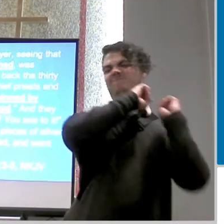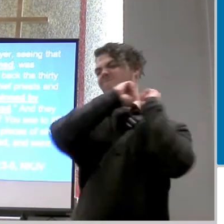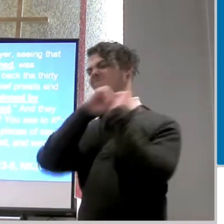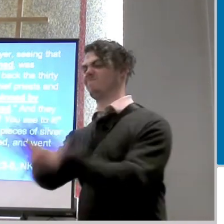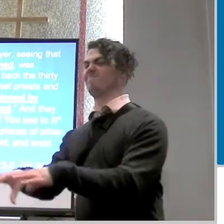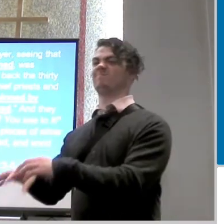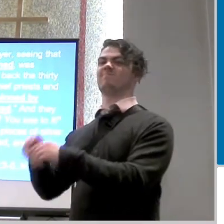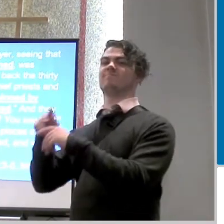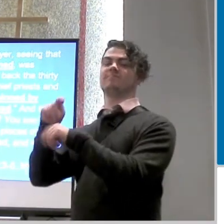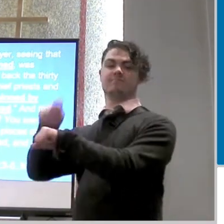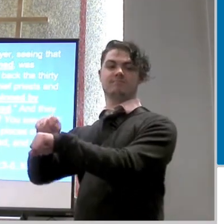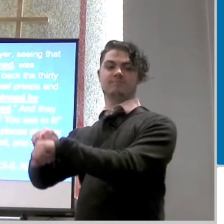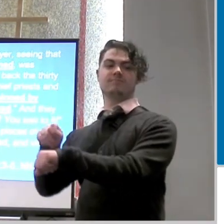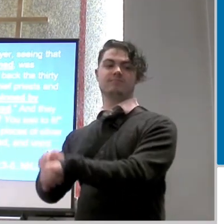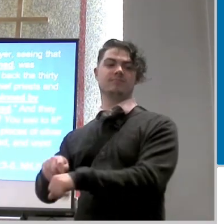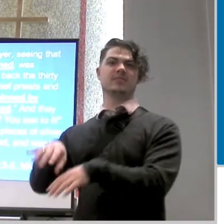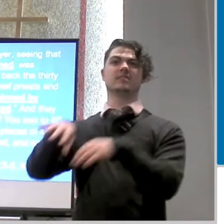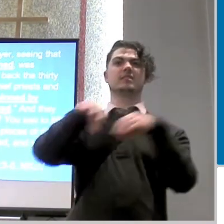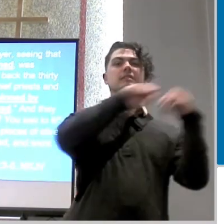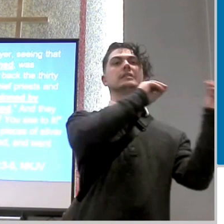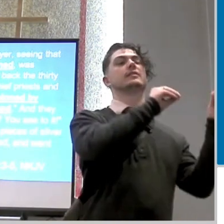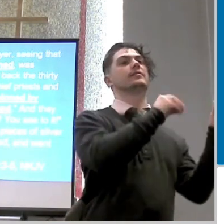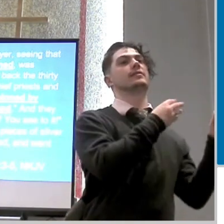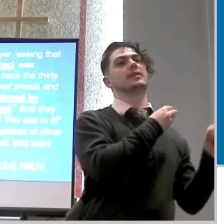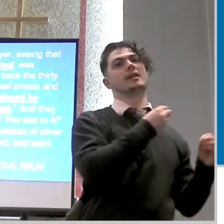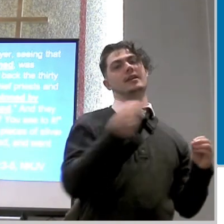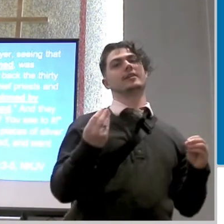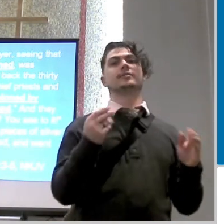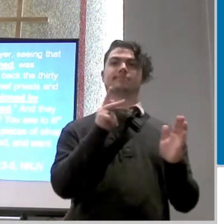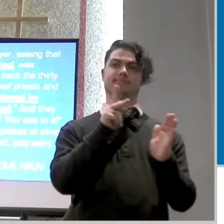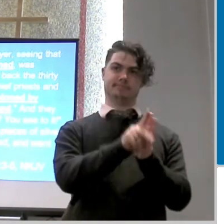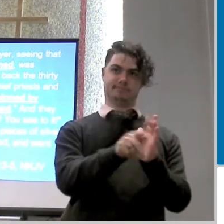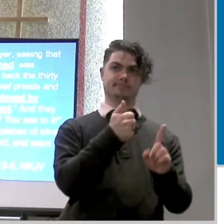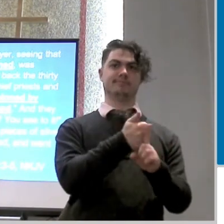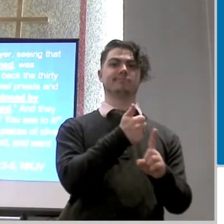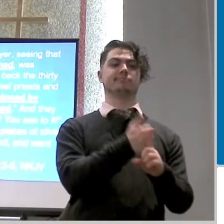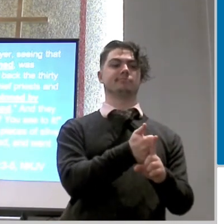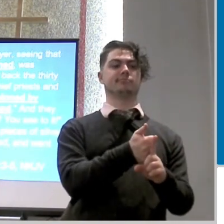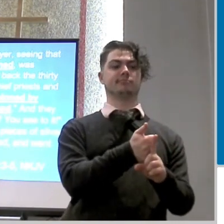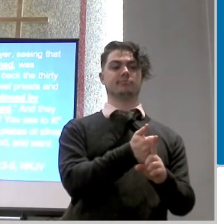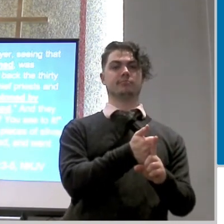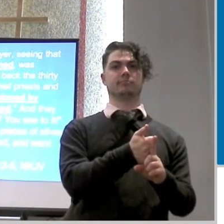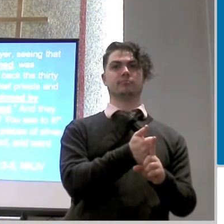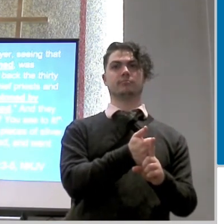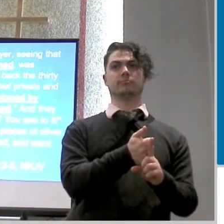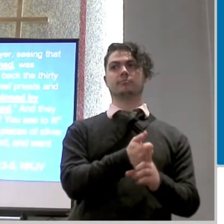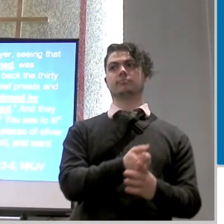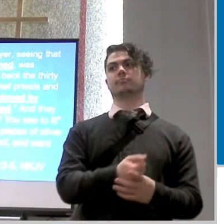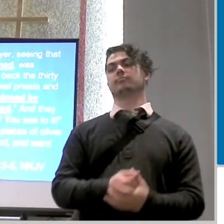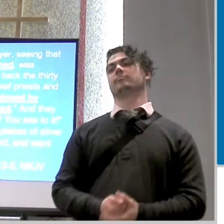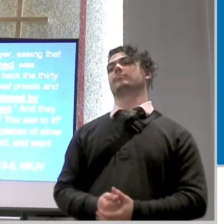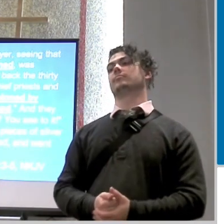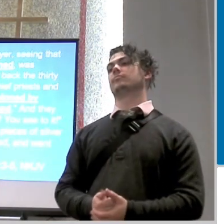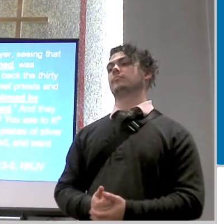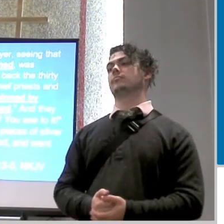of silver in the temple departed and he had death by suicide